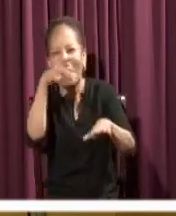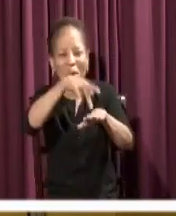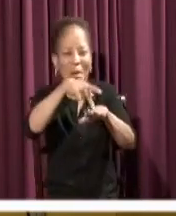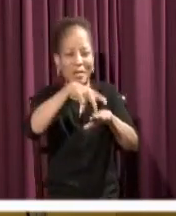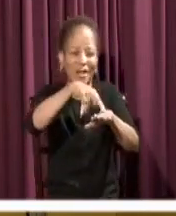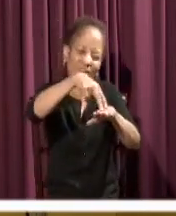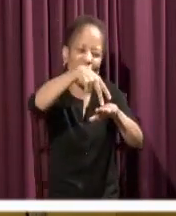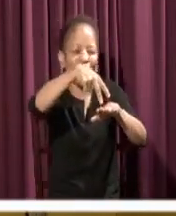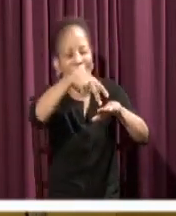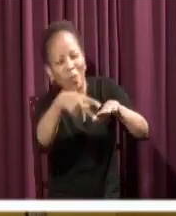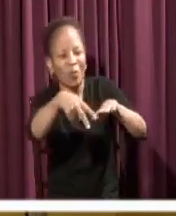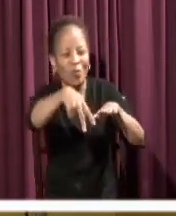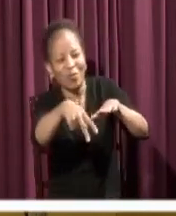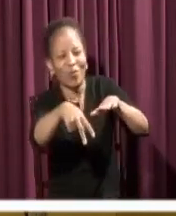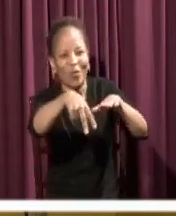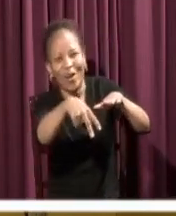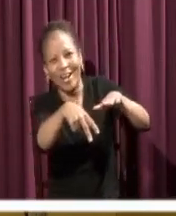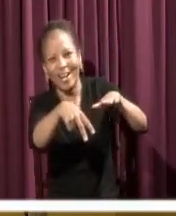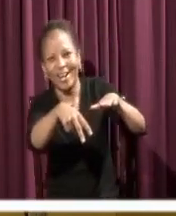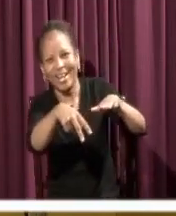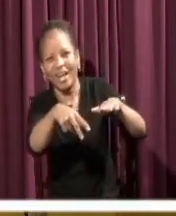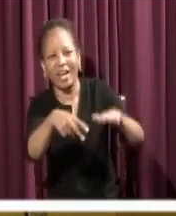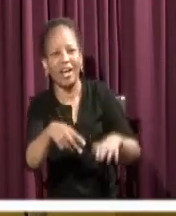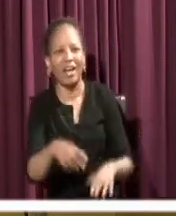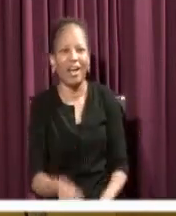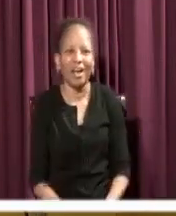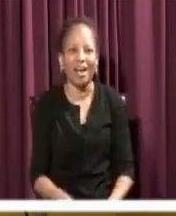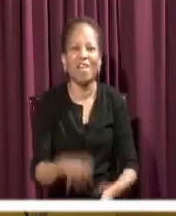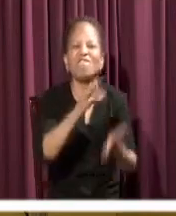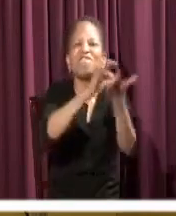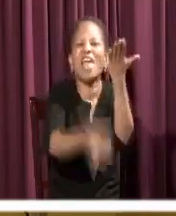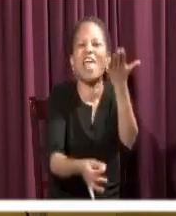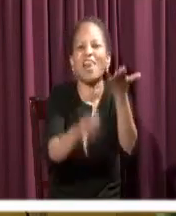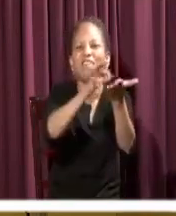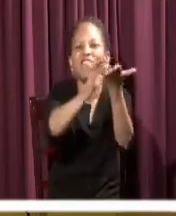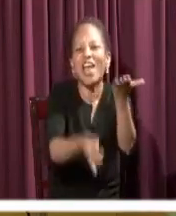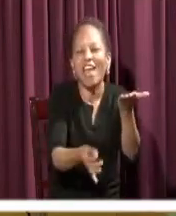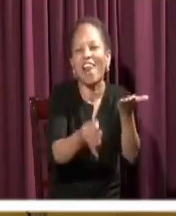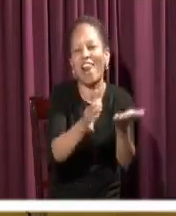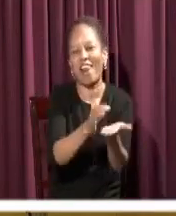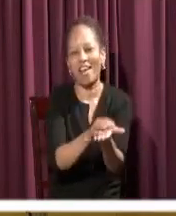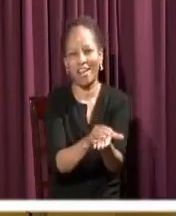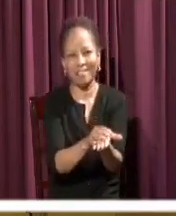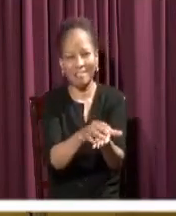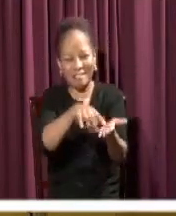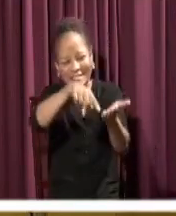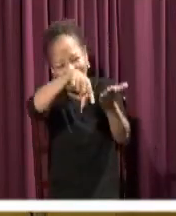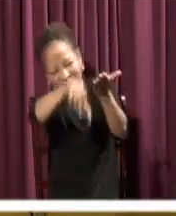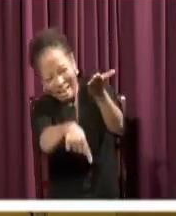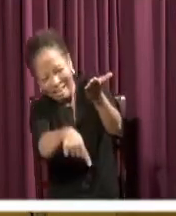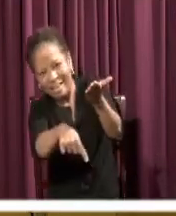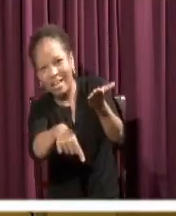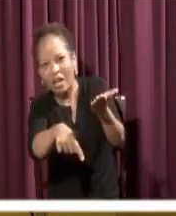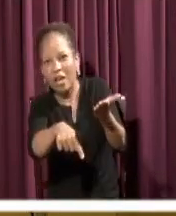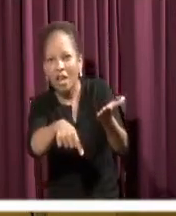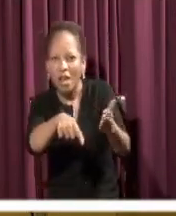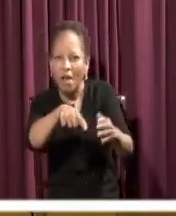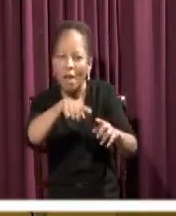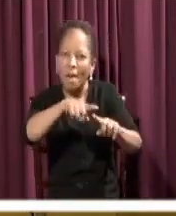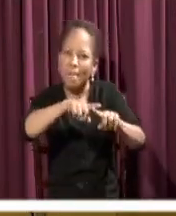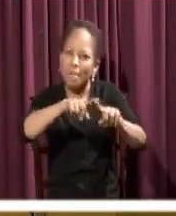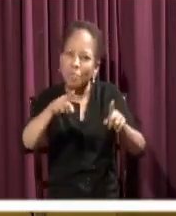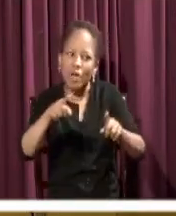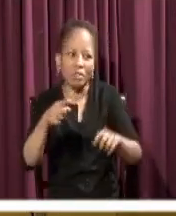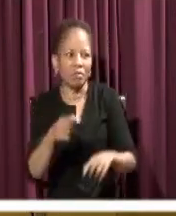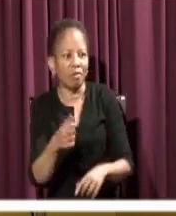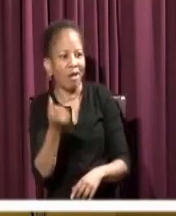That he started off a good thing and look, he gone and failed. He gone and sank. But you know, the 11 fellows who were sitting